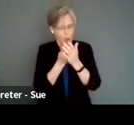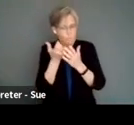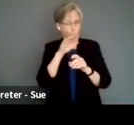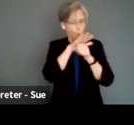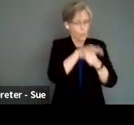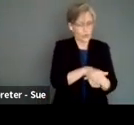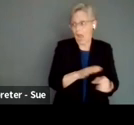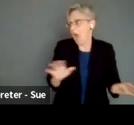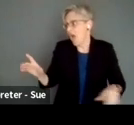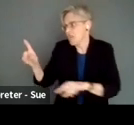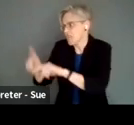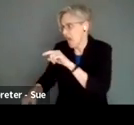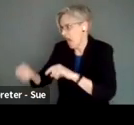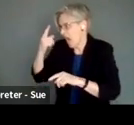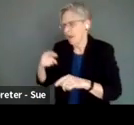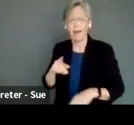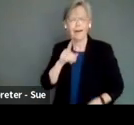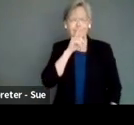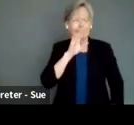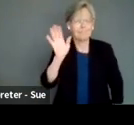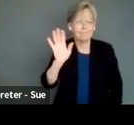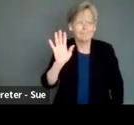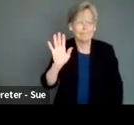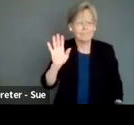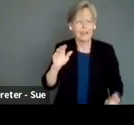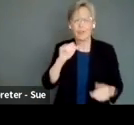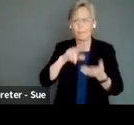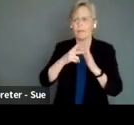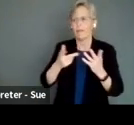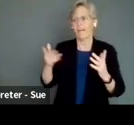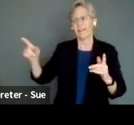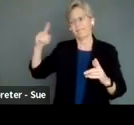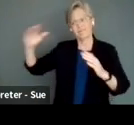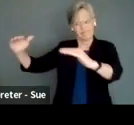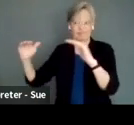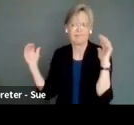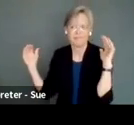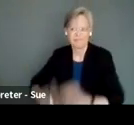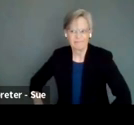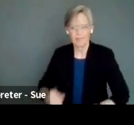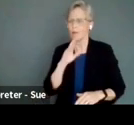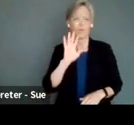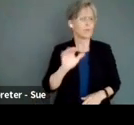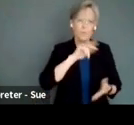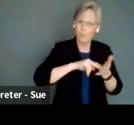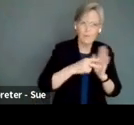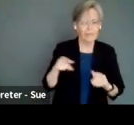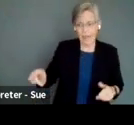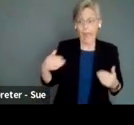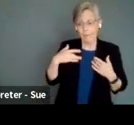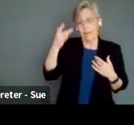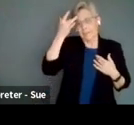you're presuming that they can't know it. So that's what it, don't dumb it down because you're presuming that people with disabilities don't have the intelligence.